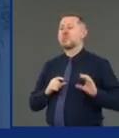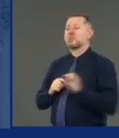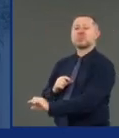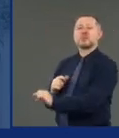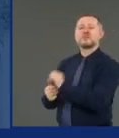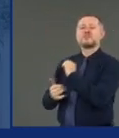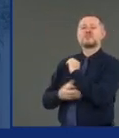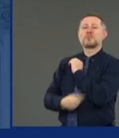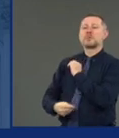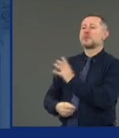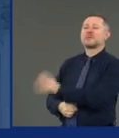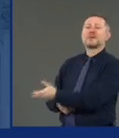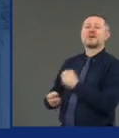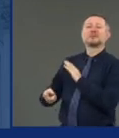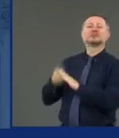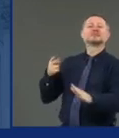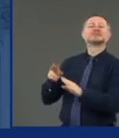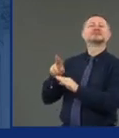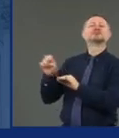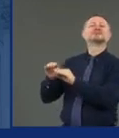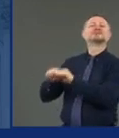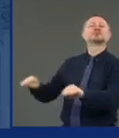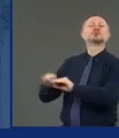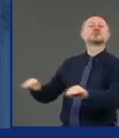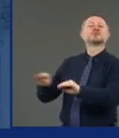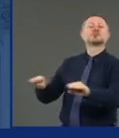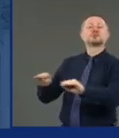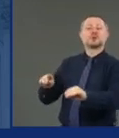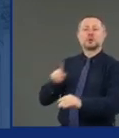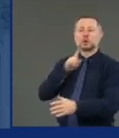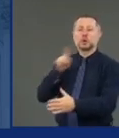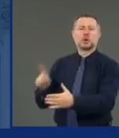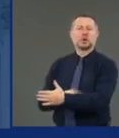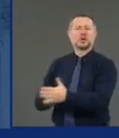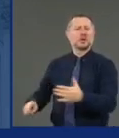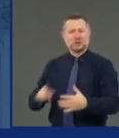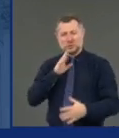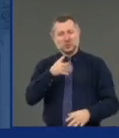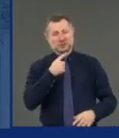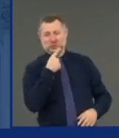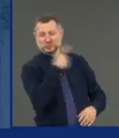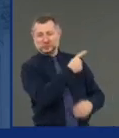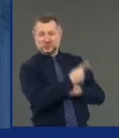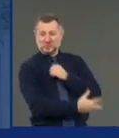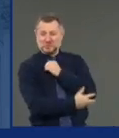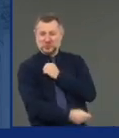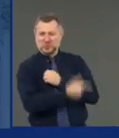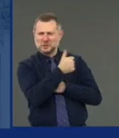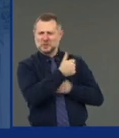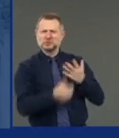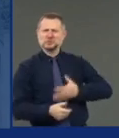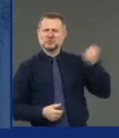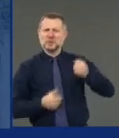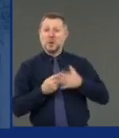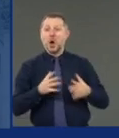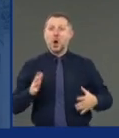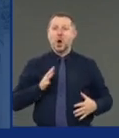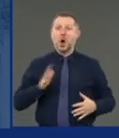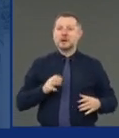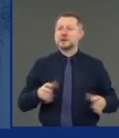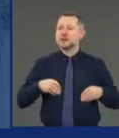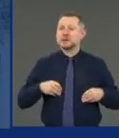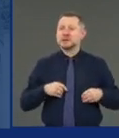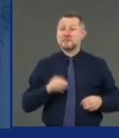the poor, Senator McConnell, Senator Scott, because you are the ones who have your